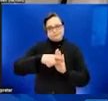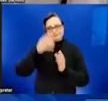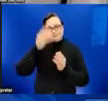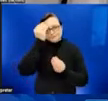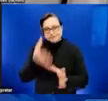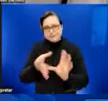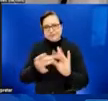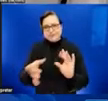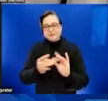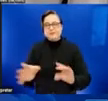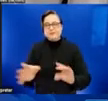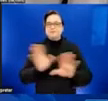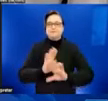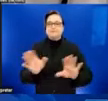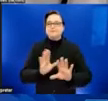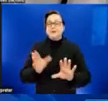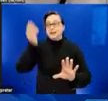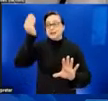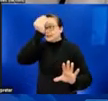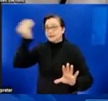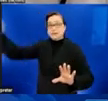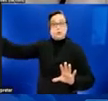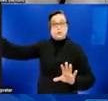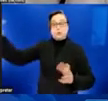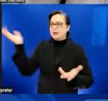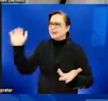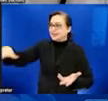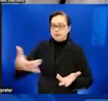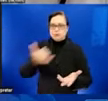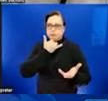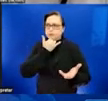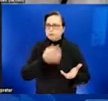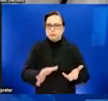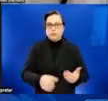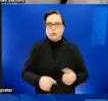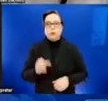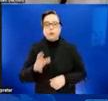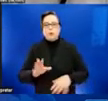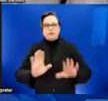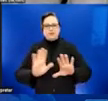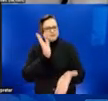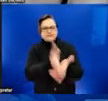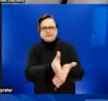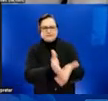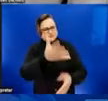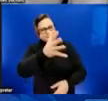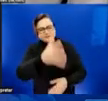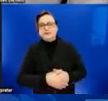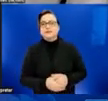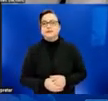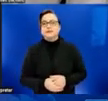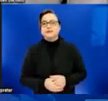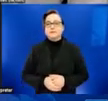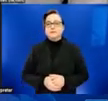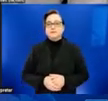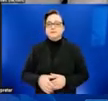monkeypox. At the same time, it is predominantly affecting gay, bisexual, bisexual, and other men who have sex with men, but